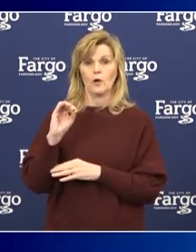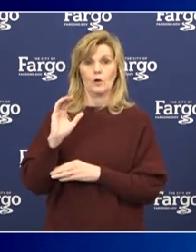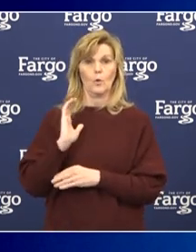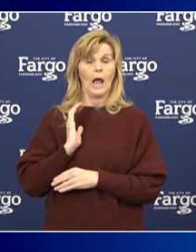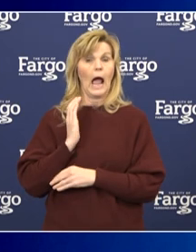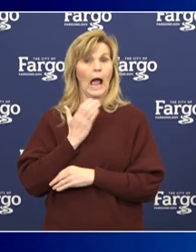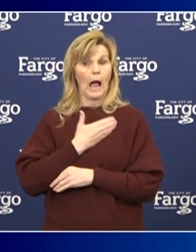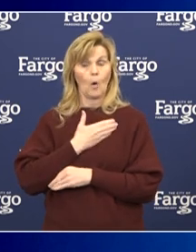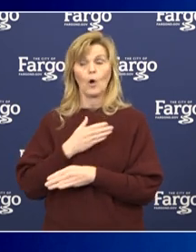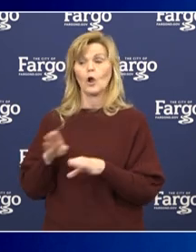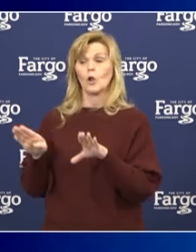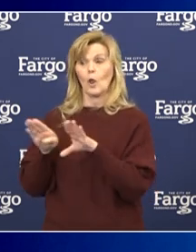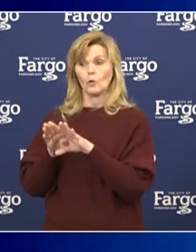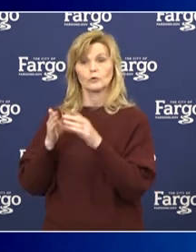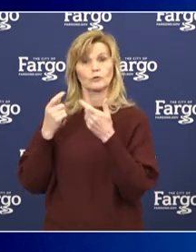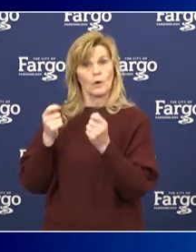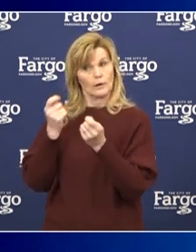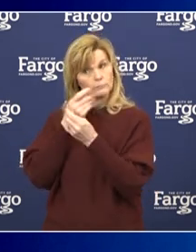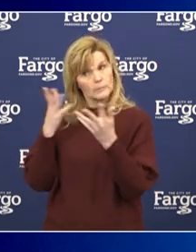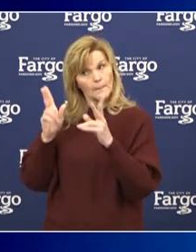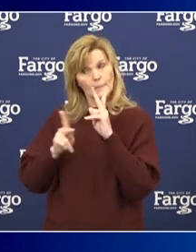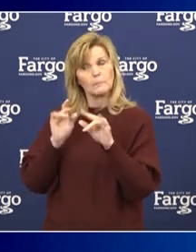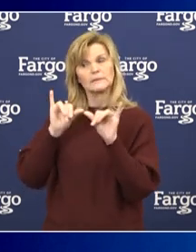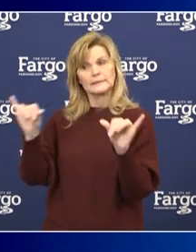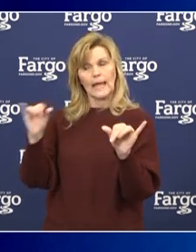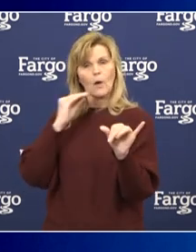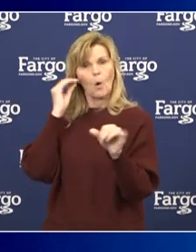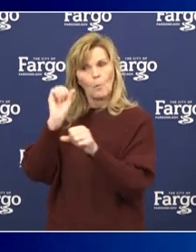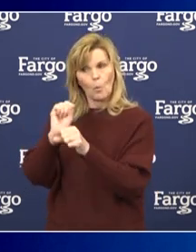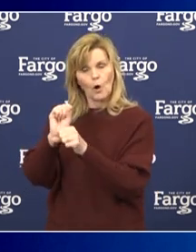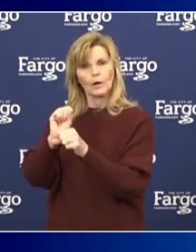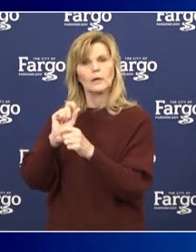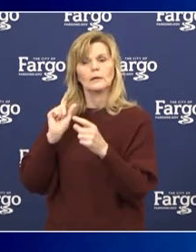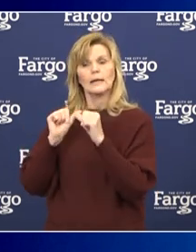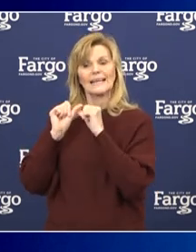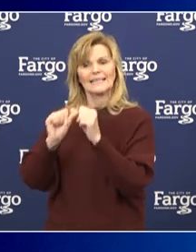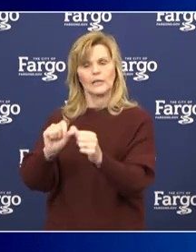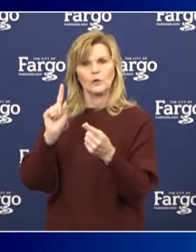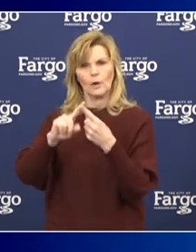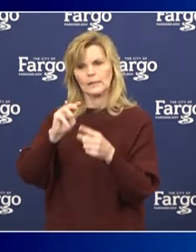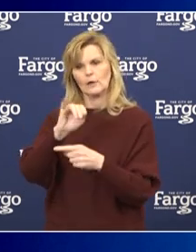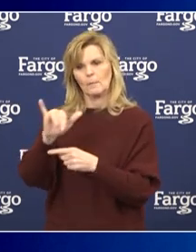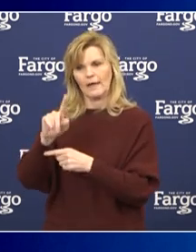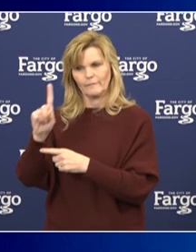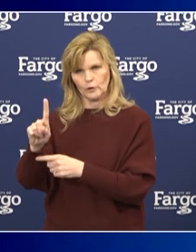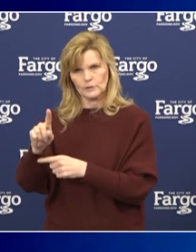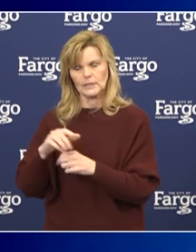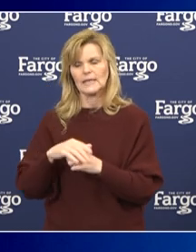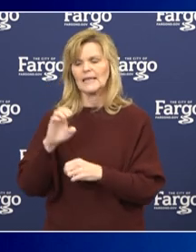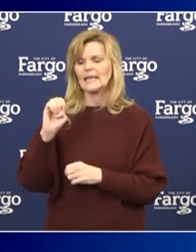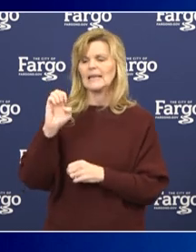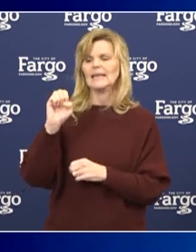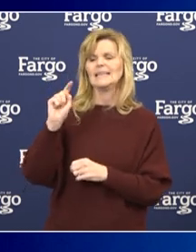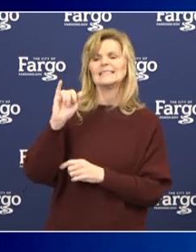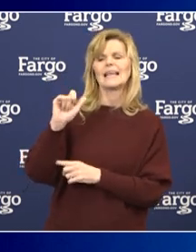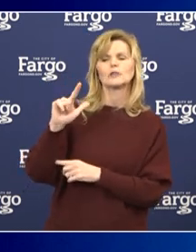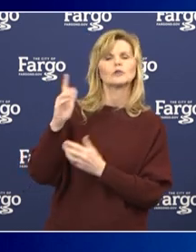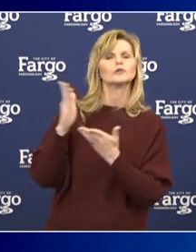closure and work-from-home directives through May 1st. As central services will remain in operation,